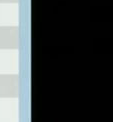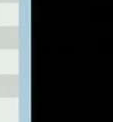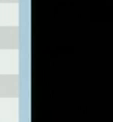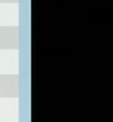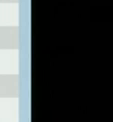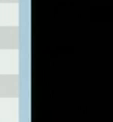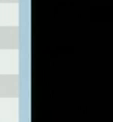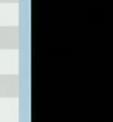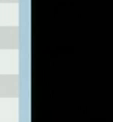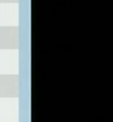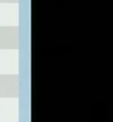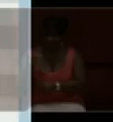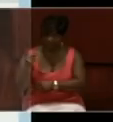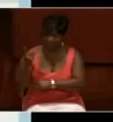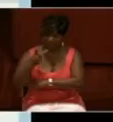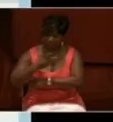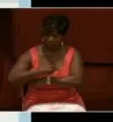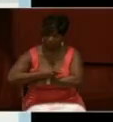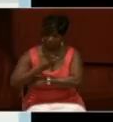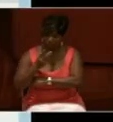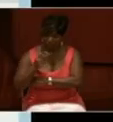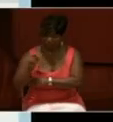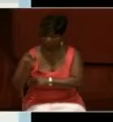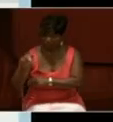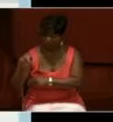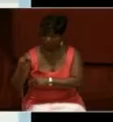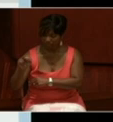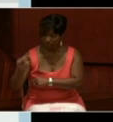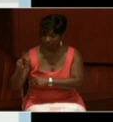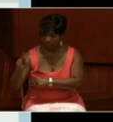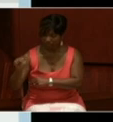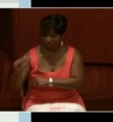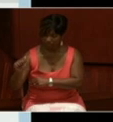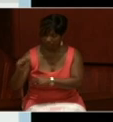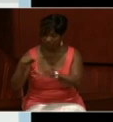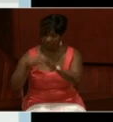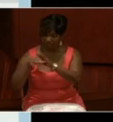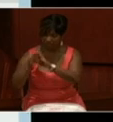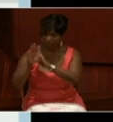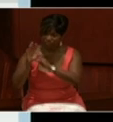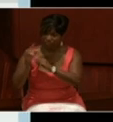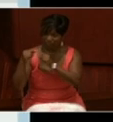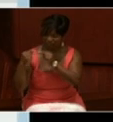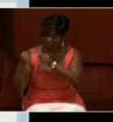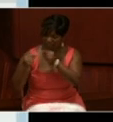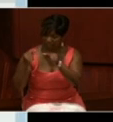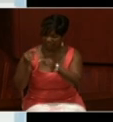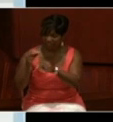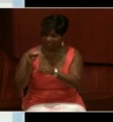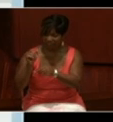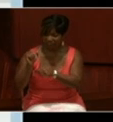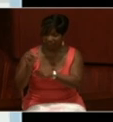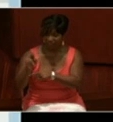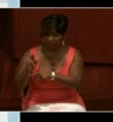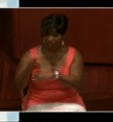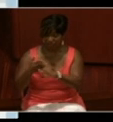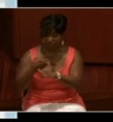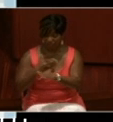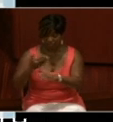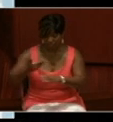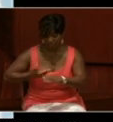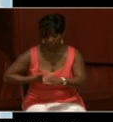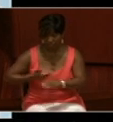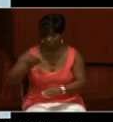Welcome back to day two of the National Archives virtual genealogy fair. Before we introduce this